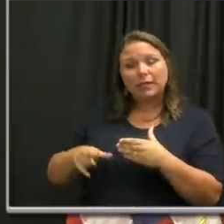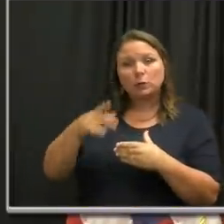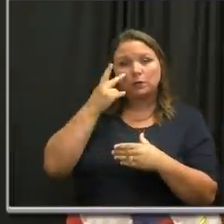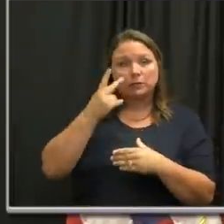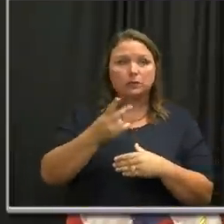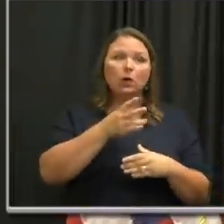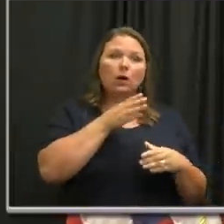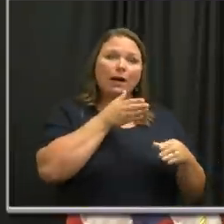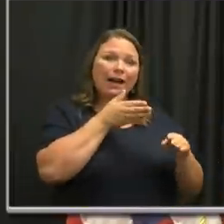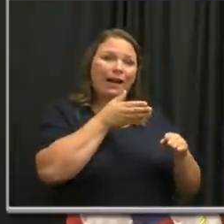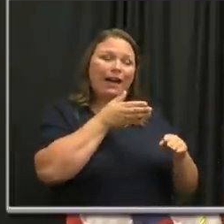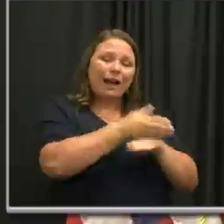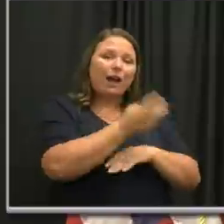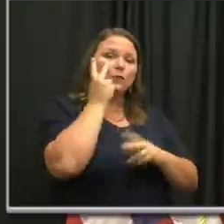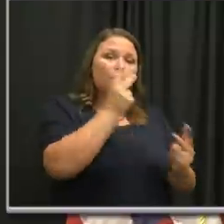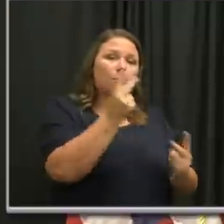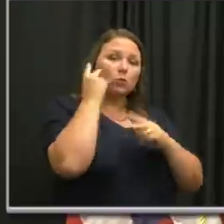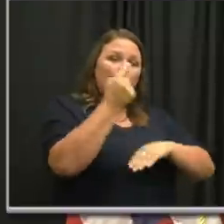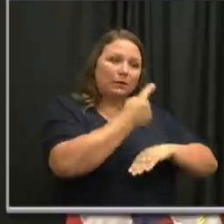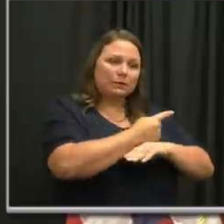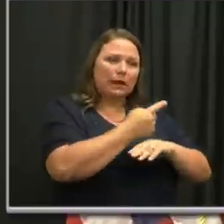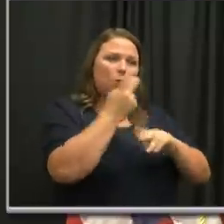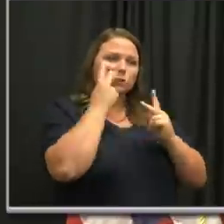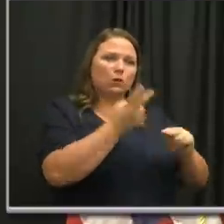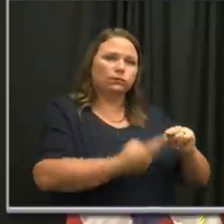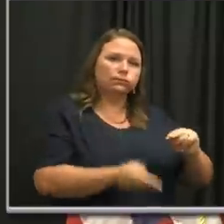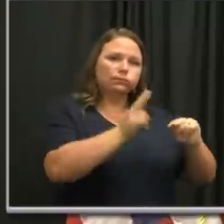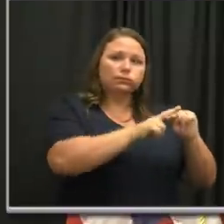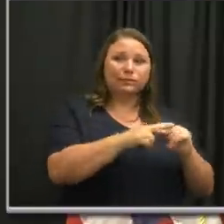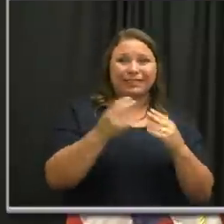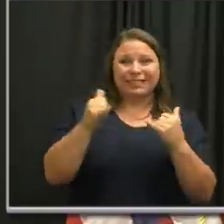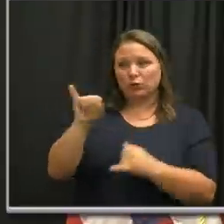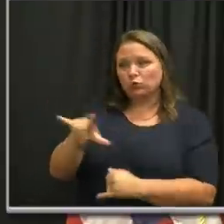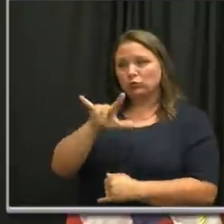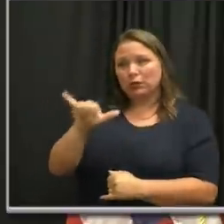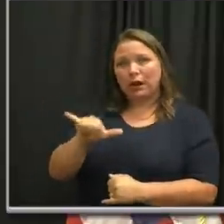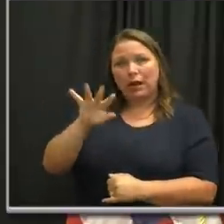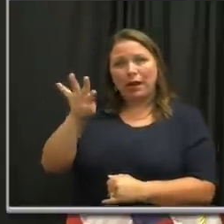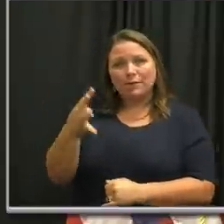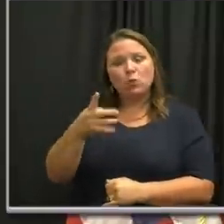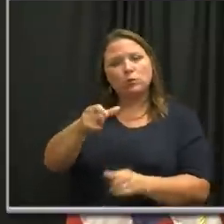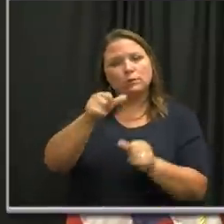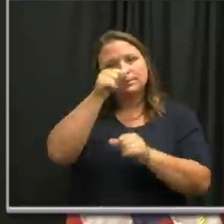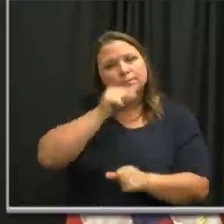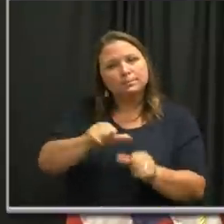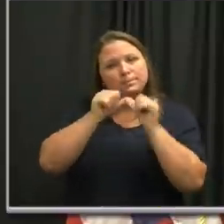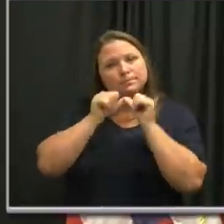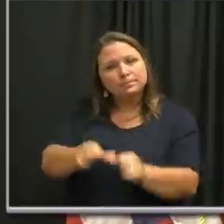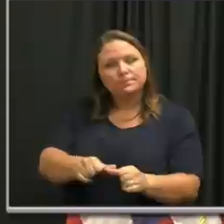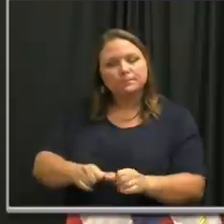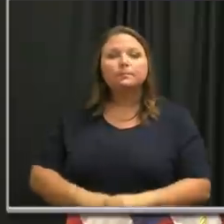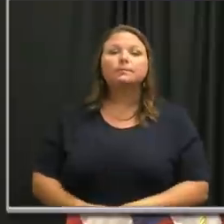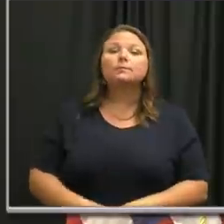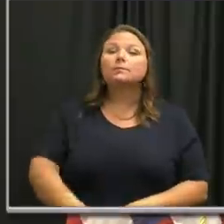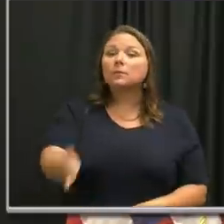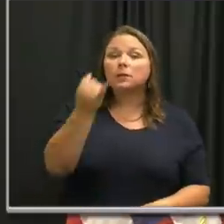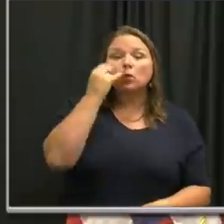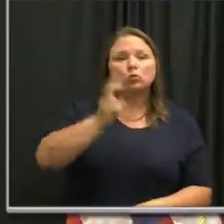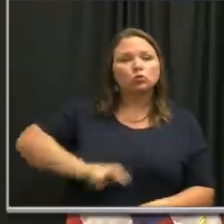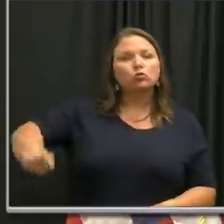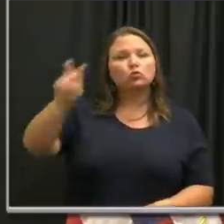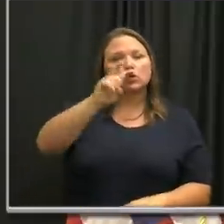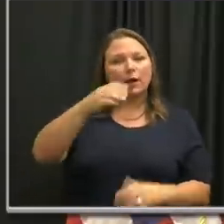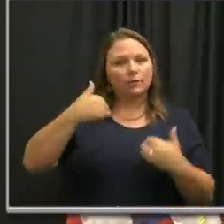spike in cases after the Memorial Day holiday. With 4th of July coming up, I ask you to remain vigilant. If you are traveling,